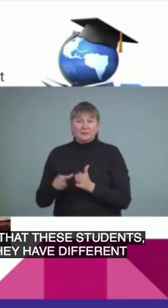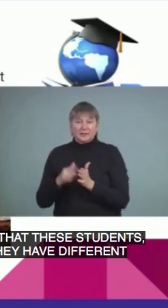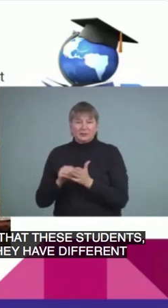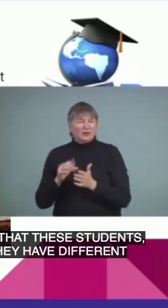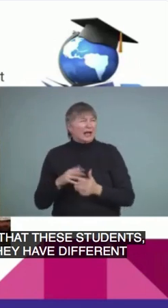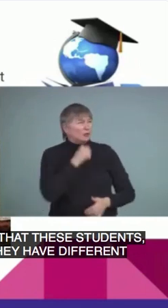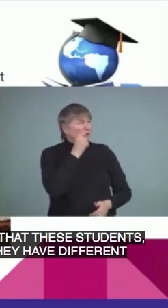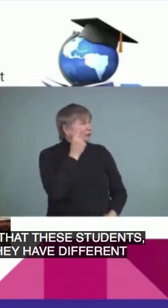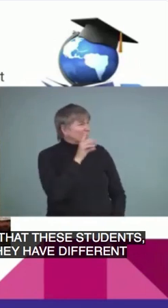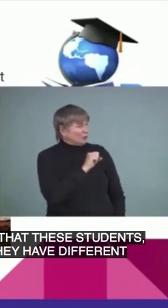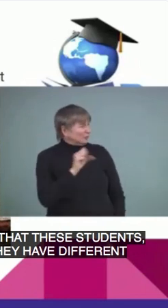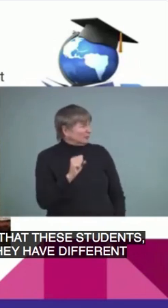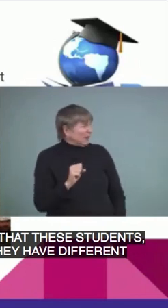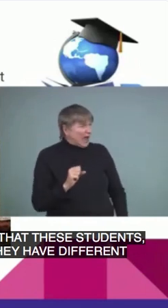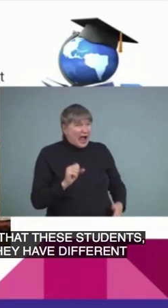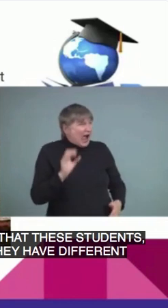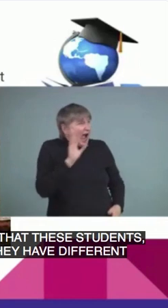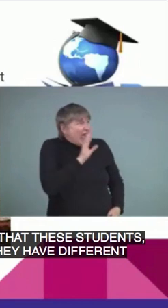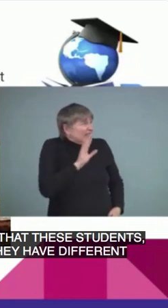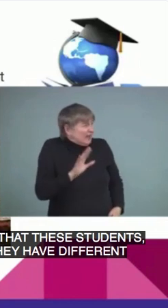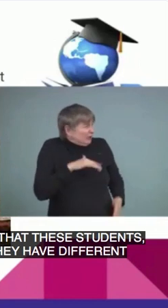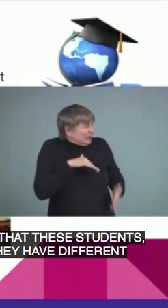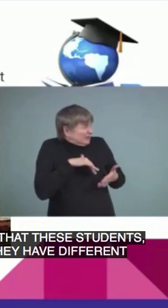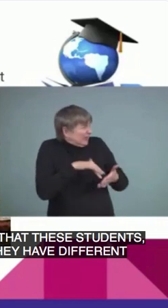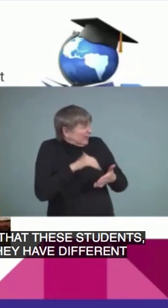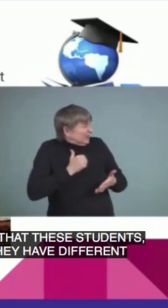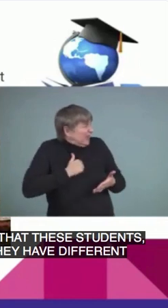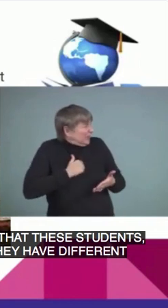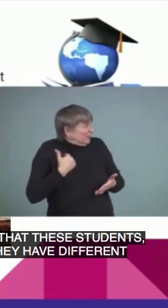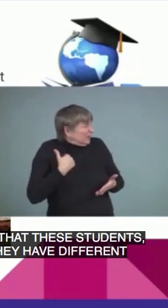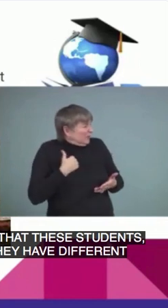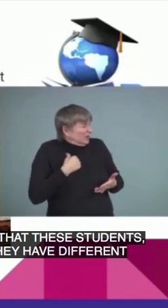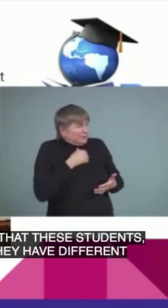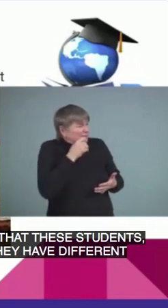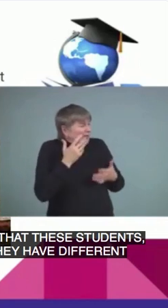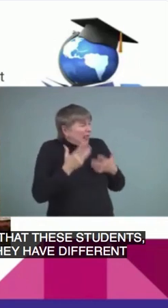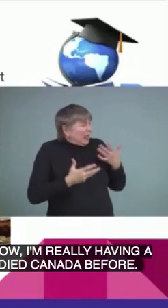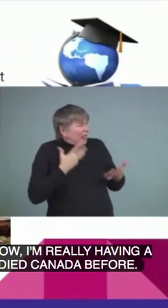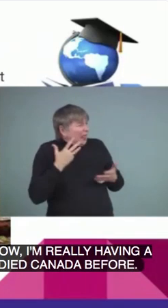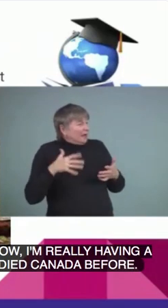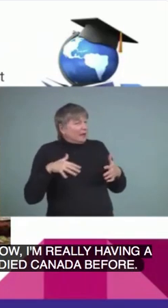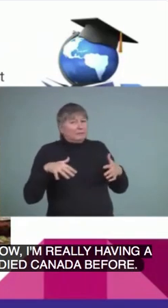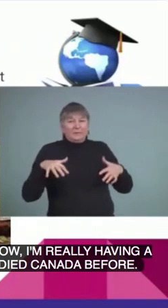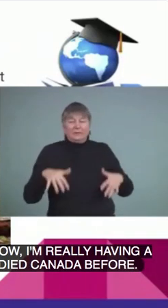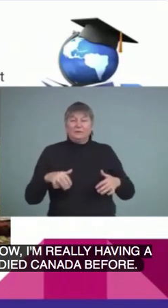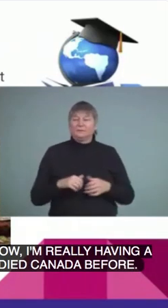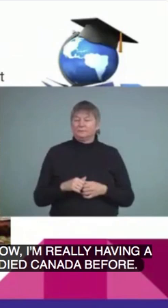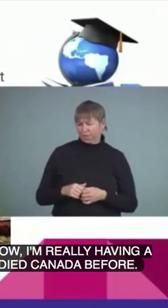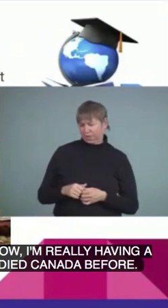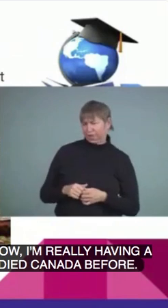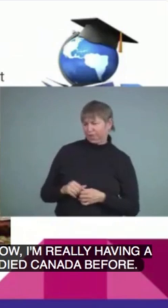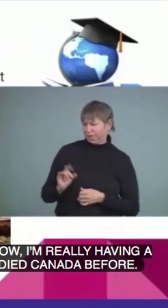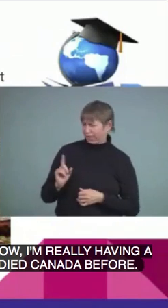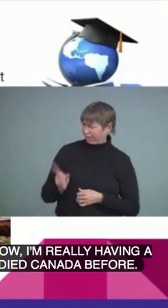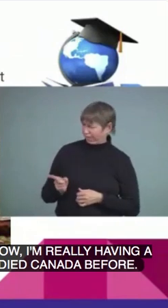social studies because I have never studied Canada before. And why should they